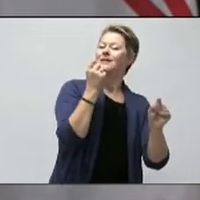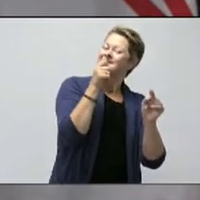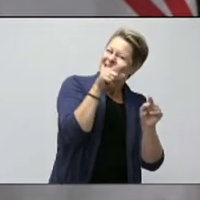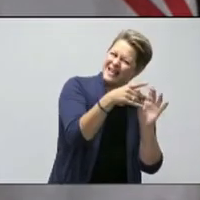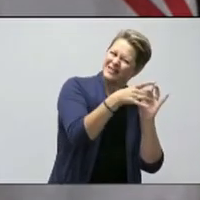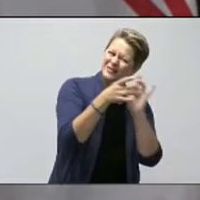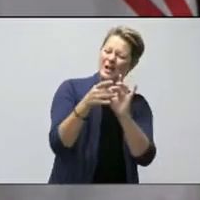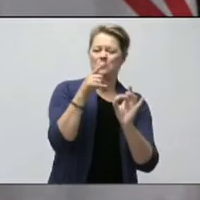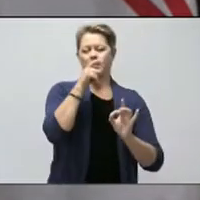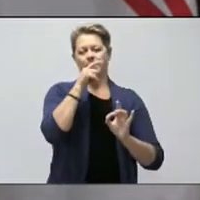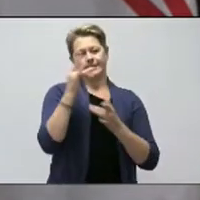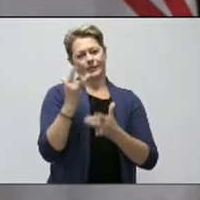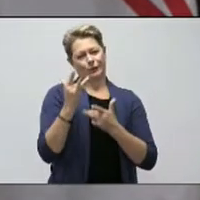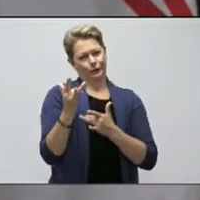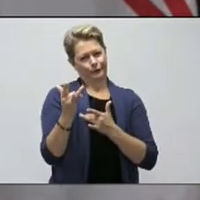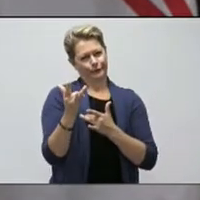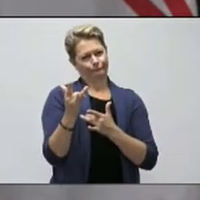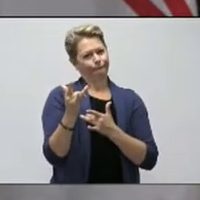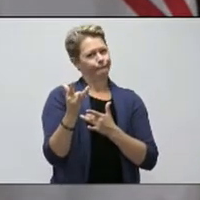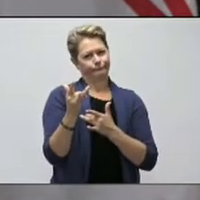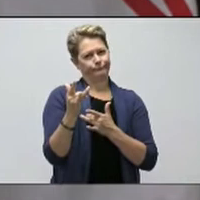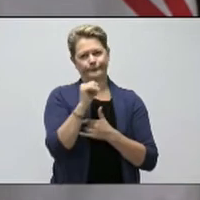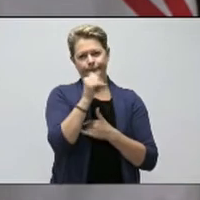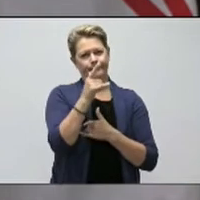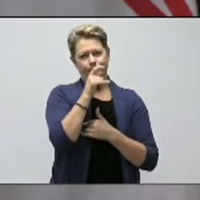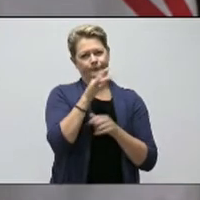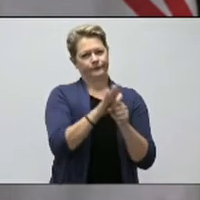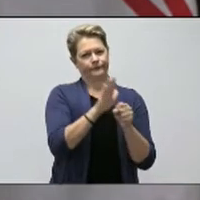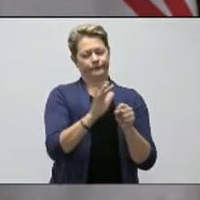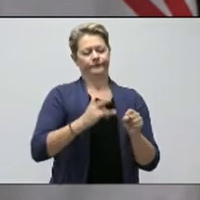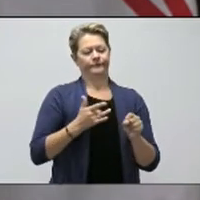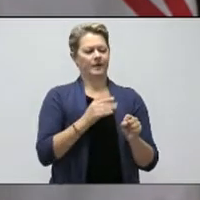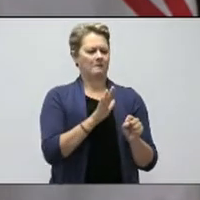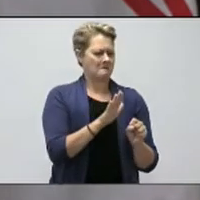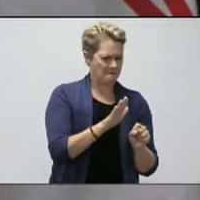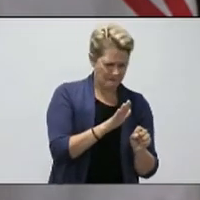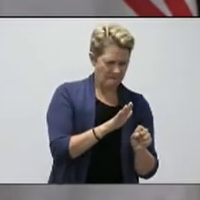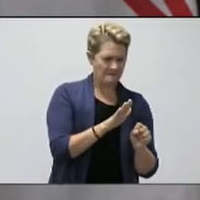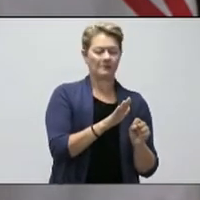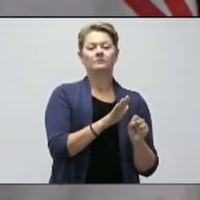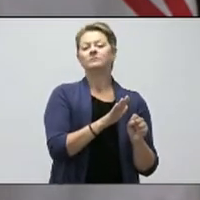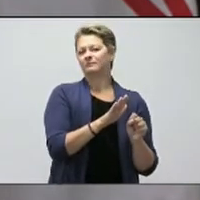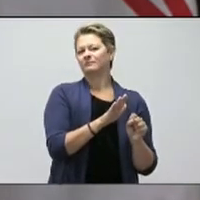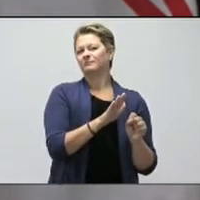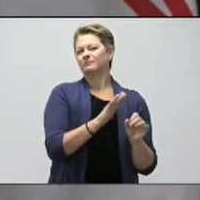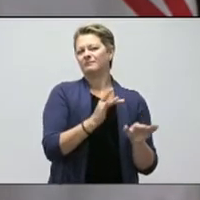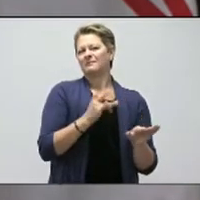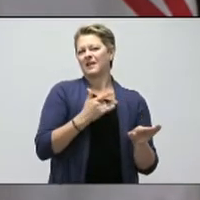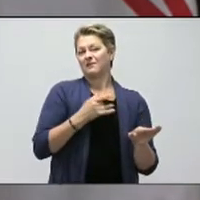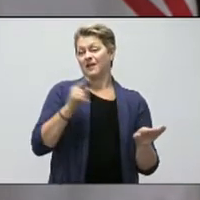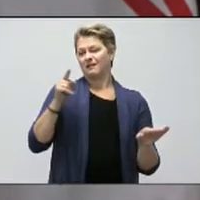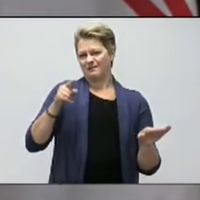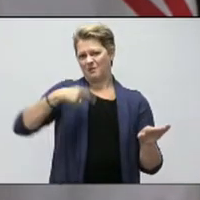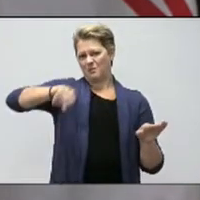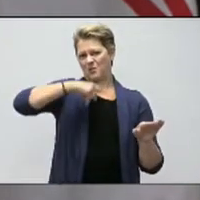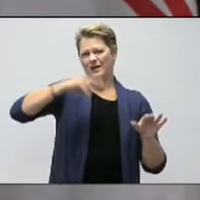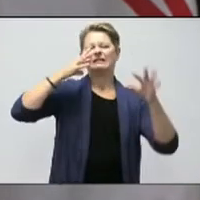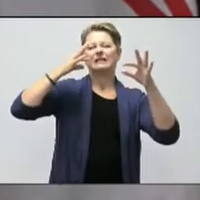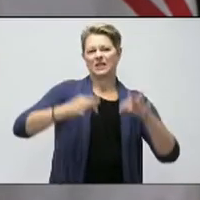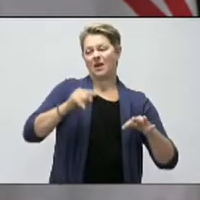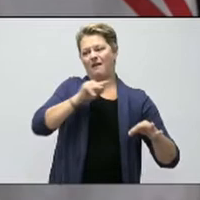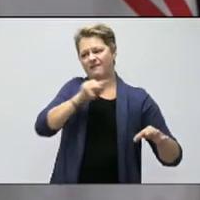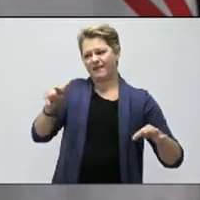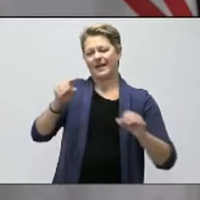concerns and how that would be able to be rolled out, which is, I think, largely what influenced the decision to go with